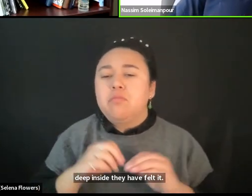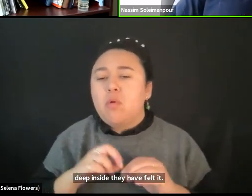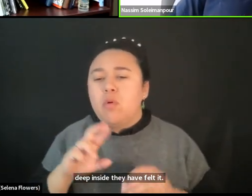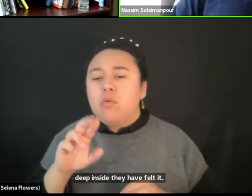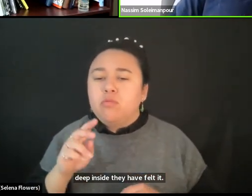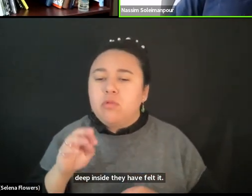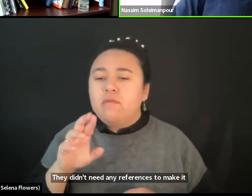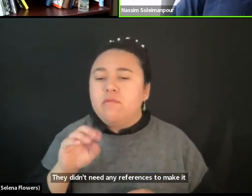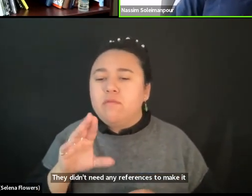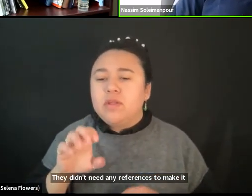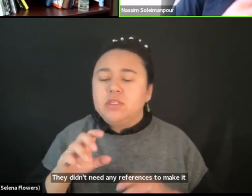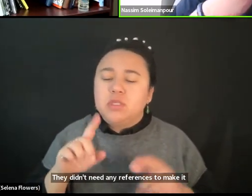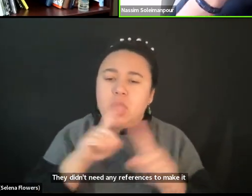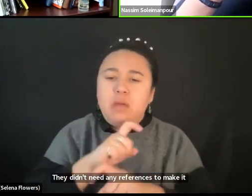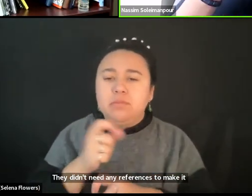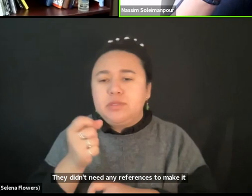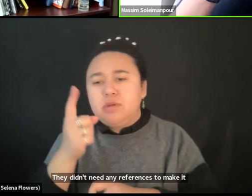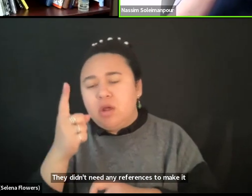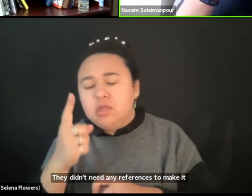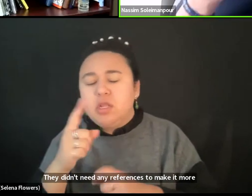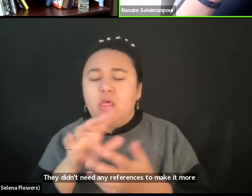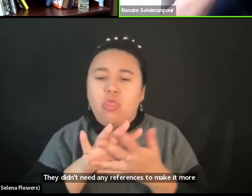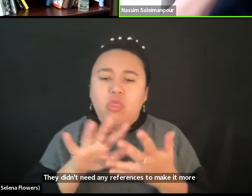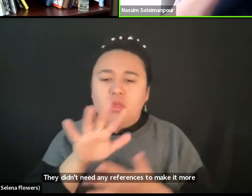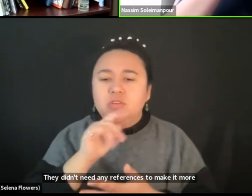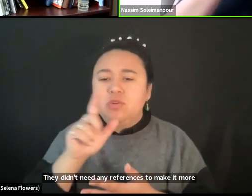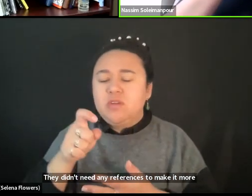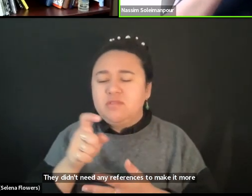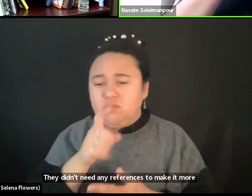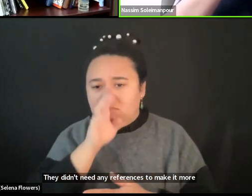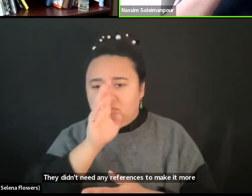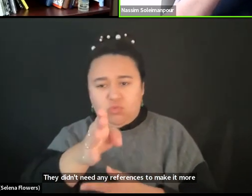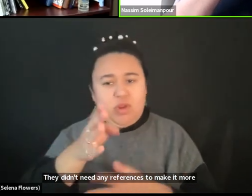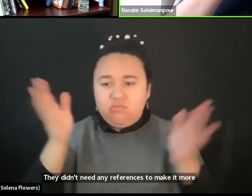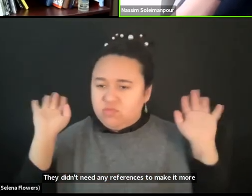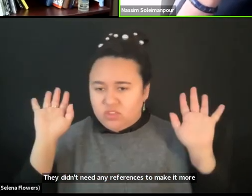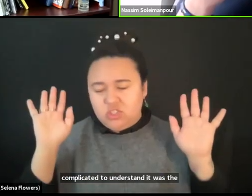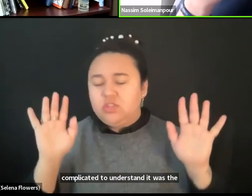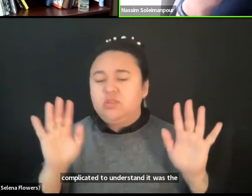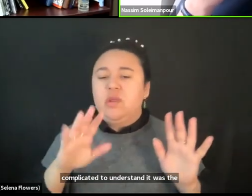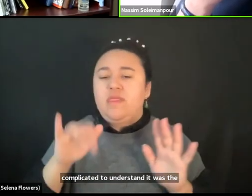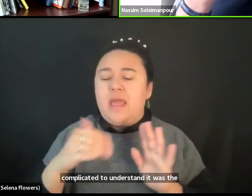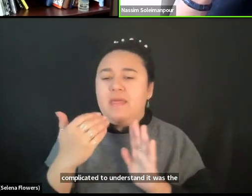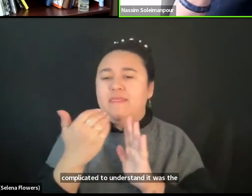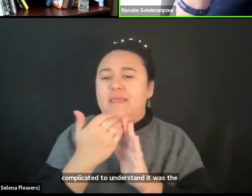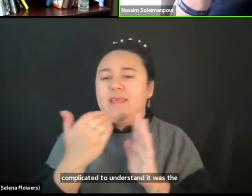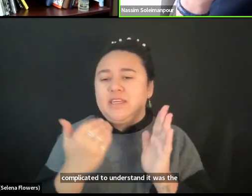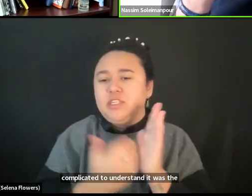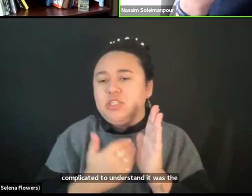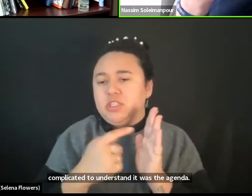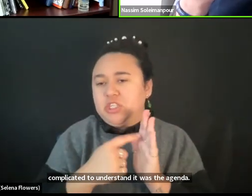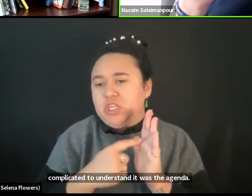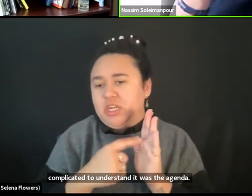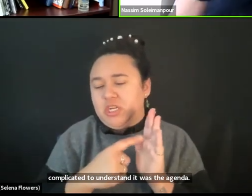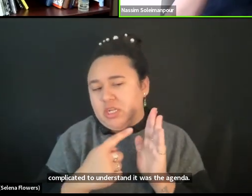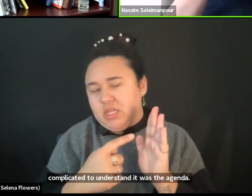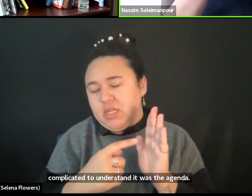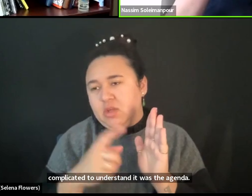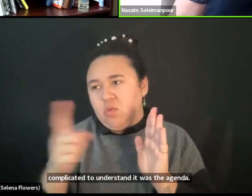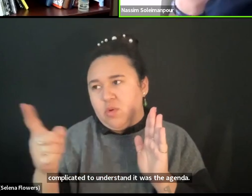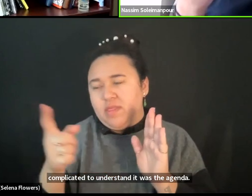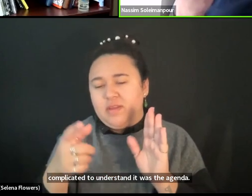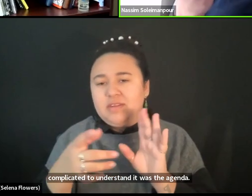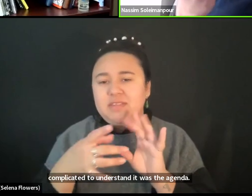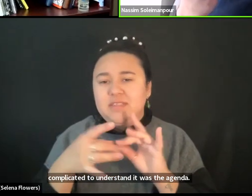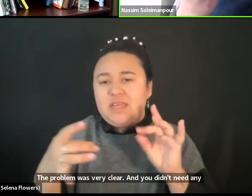to understand. It was the agenda. The problem was very clear and you didn't